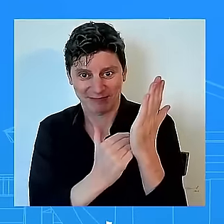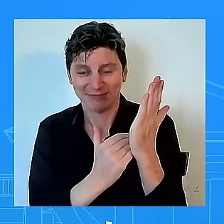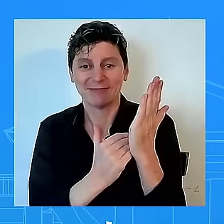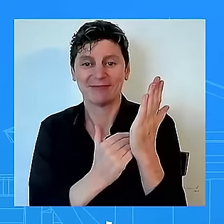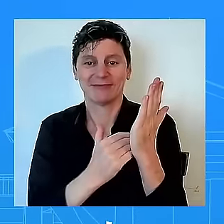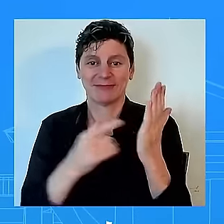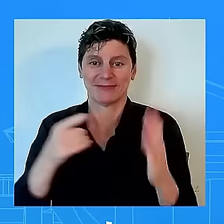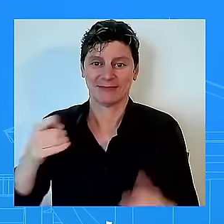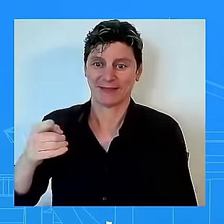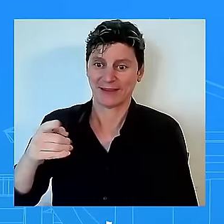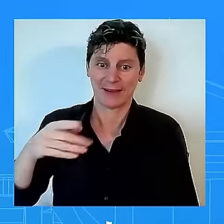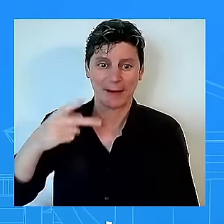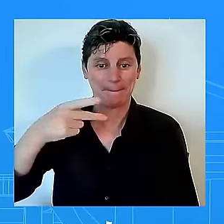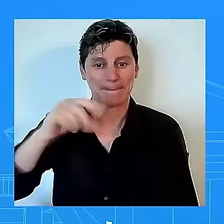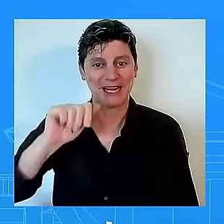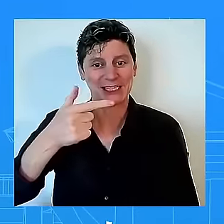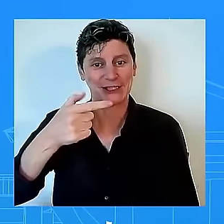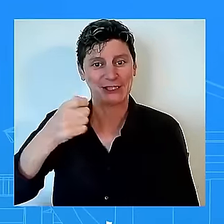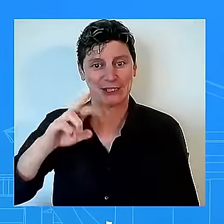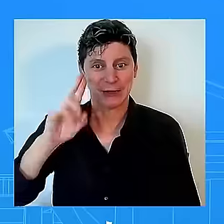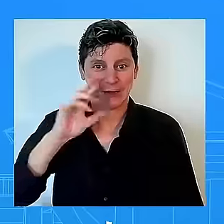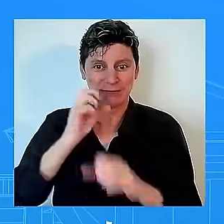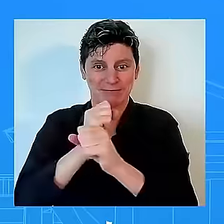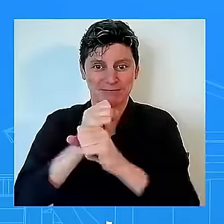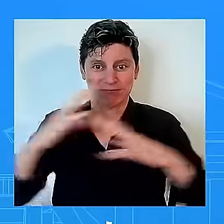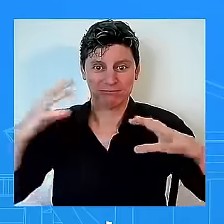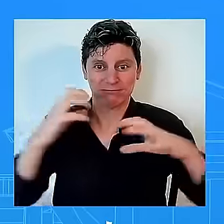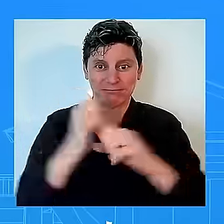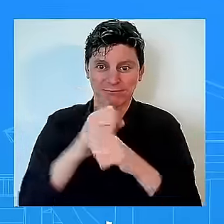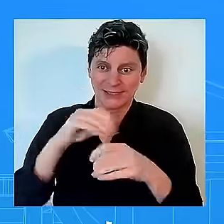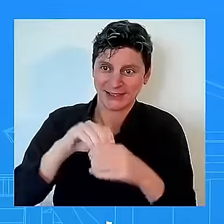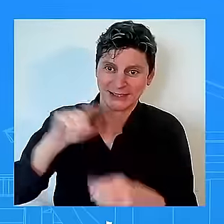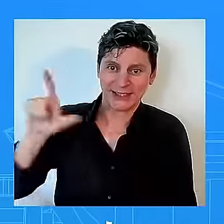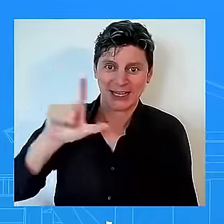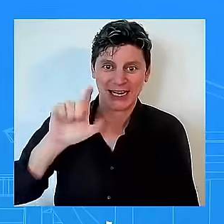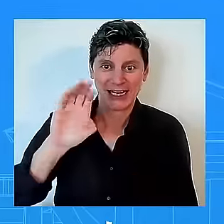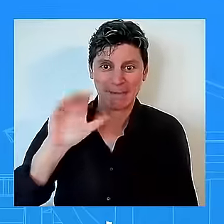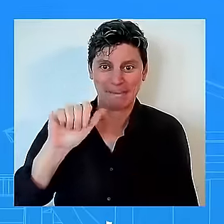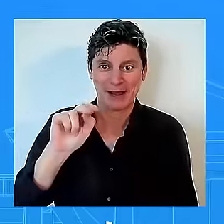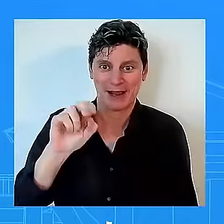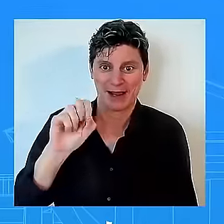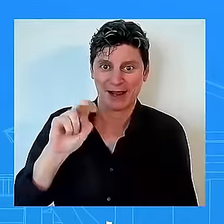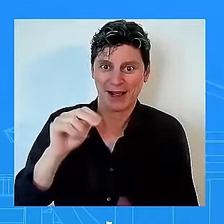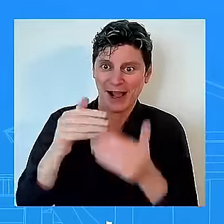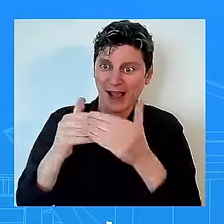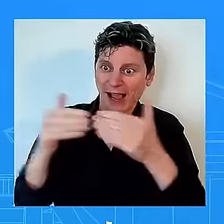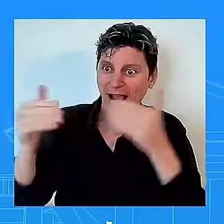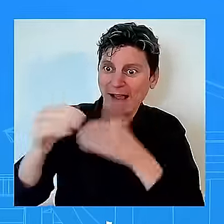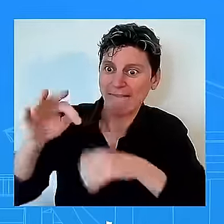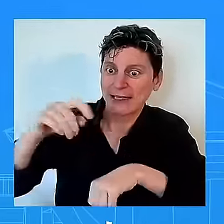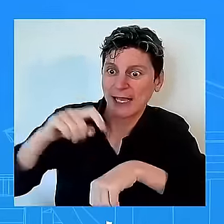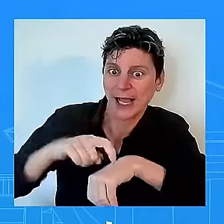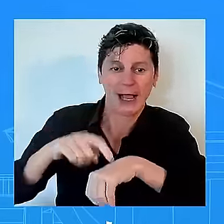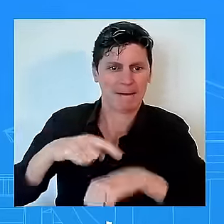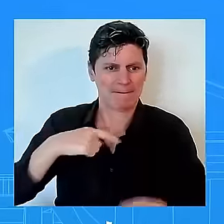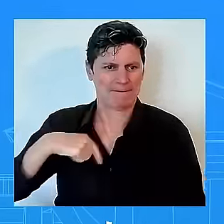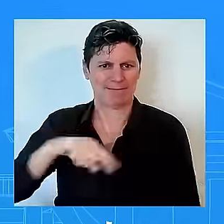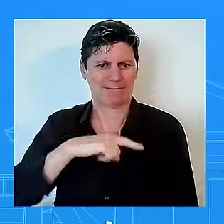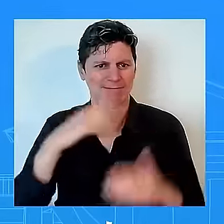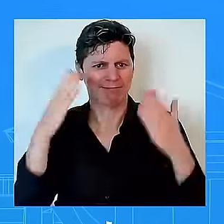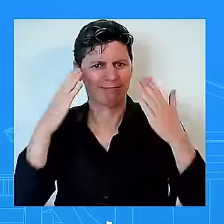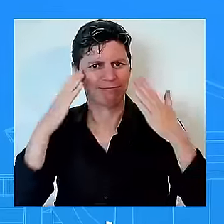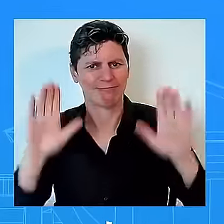of that's what i can confirm just in the context of what happened on sunday with the former president